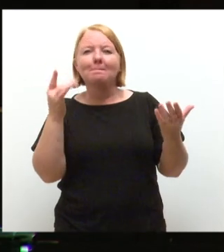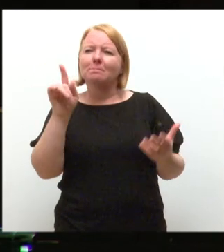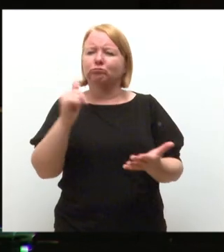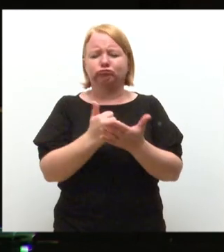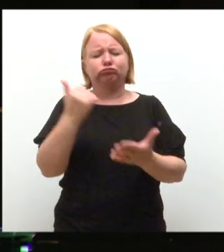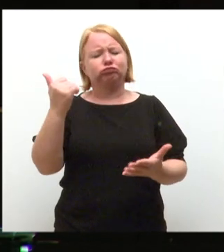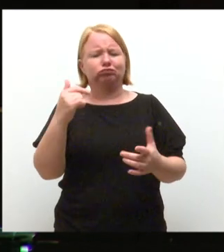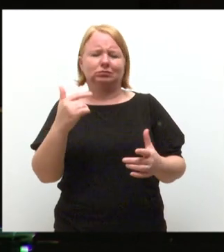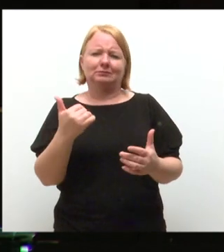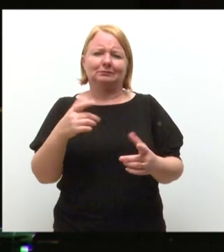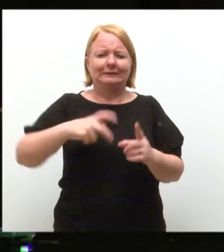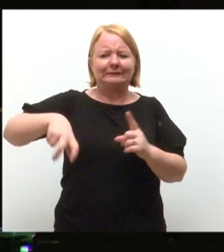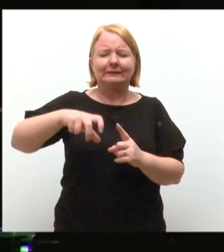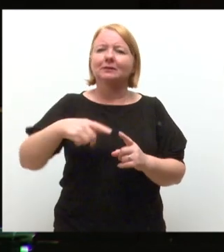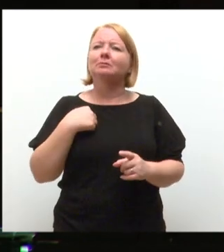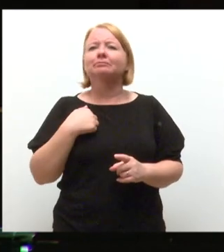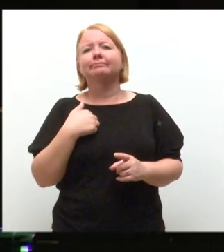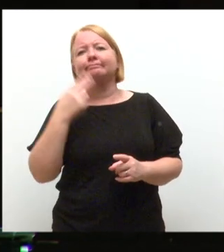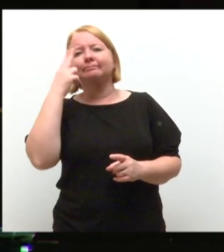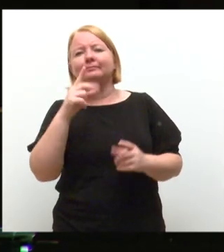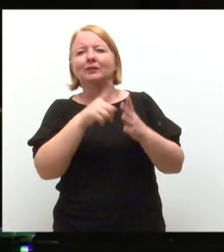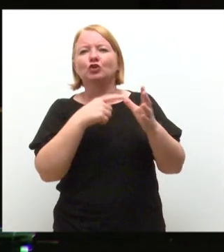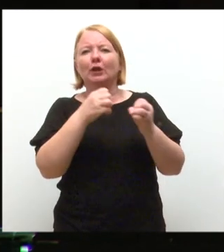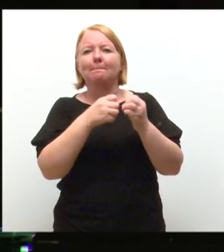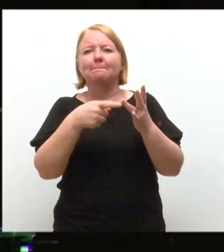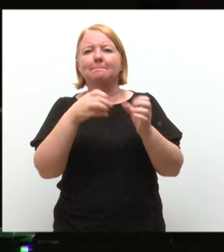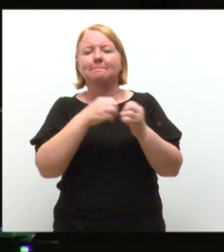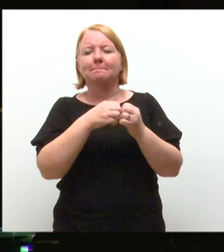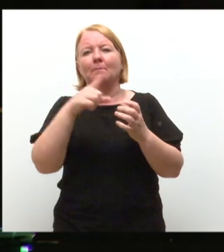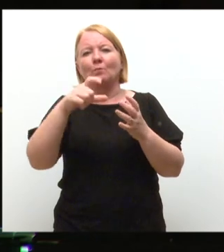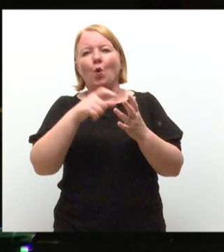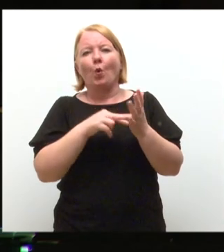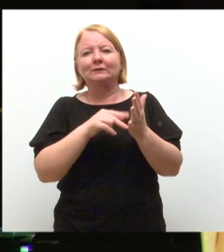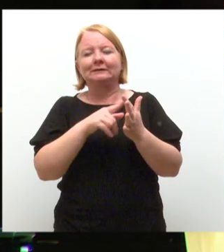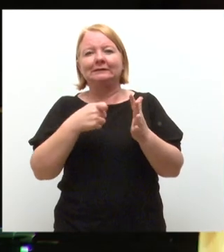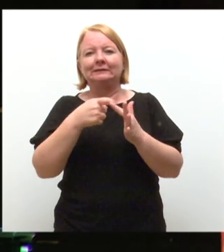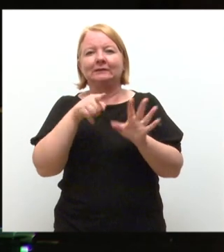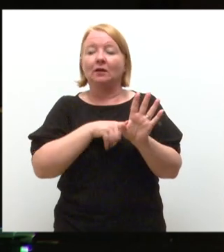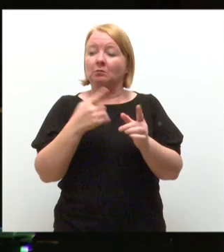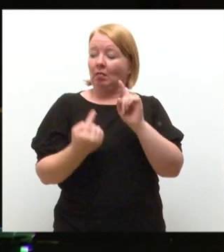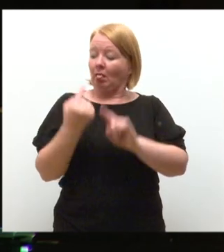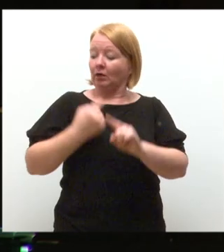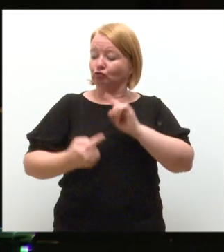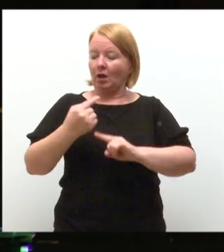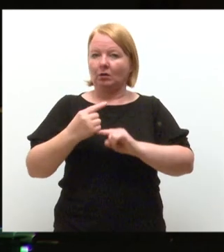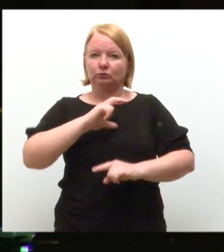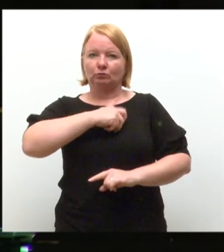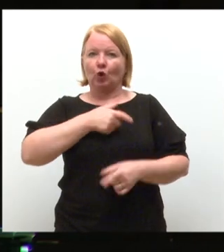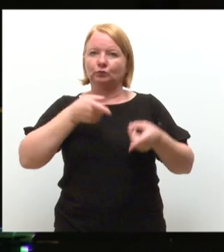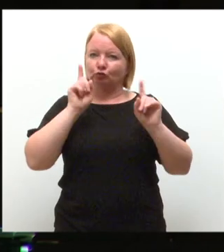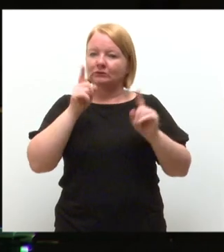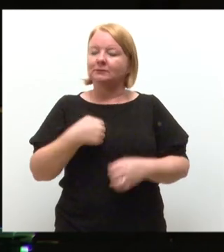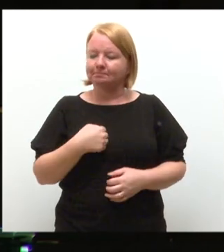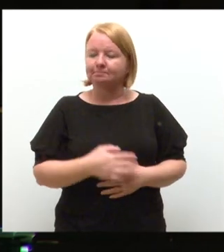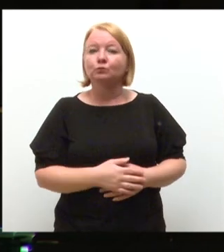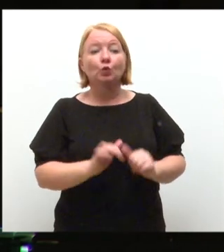city at the minute. My name is Jacob Oconkey. I'm a recent graduate from the university. And last year I was elected into the role of sports union president. So the